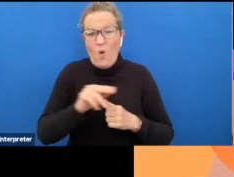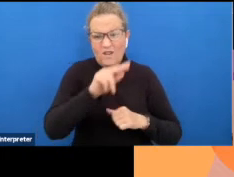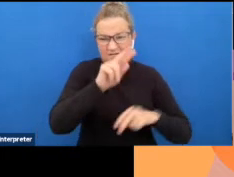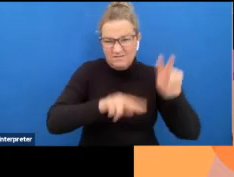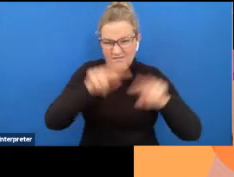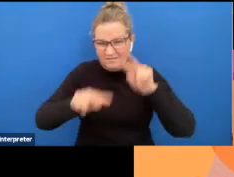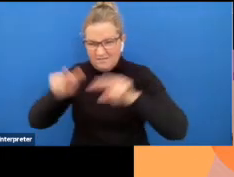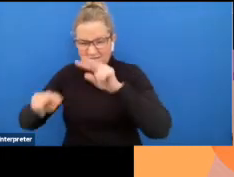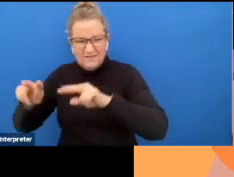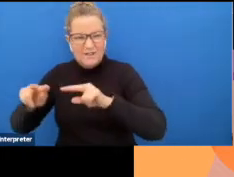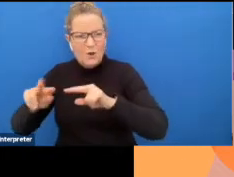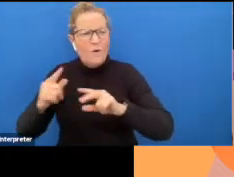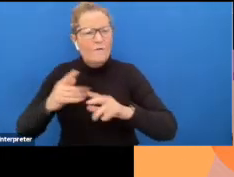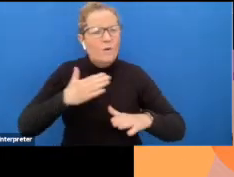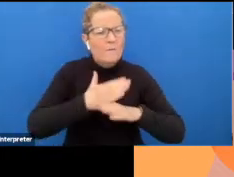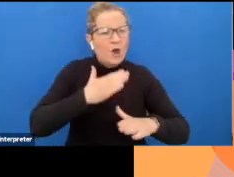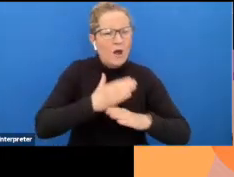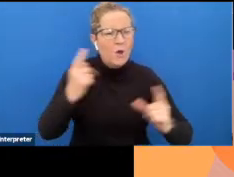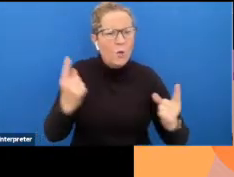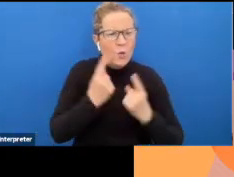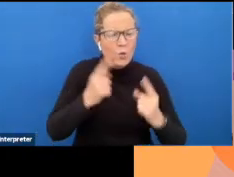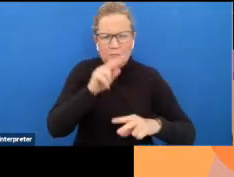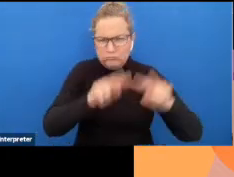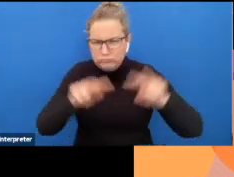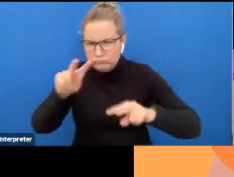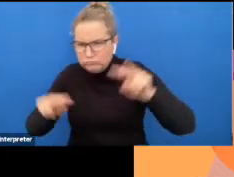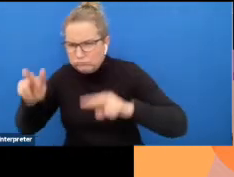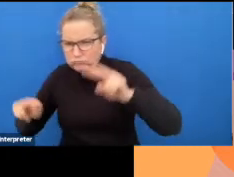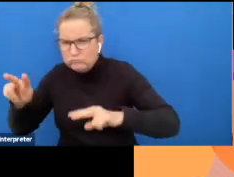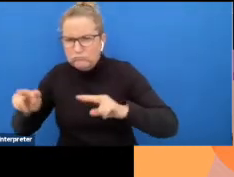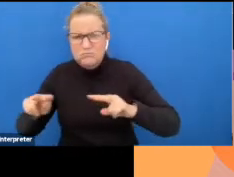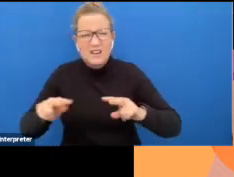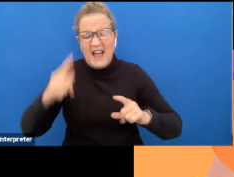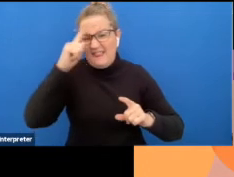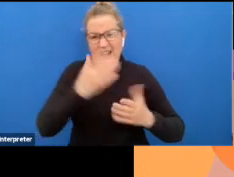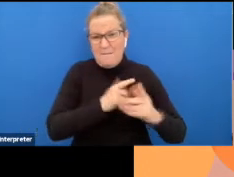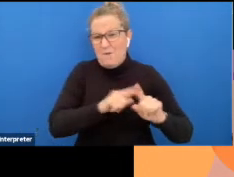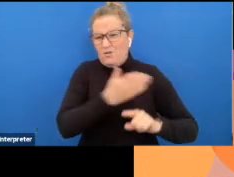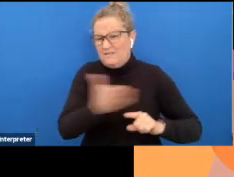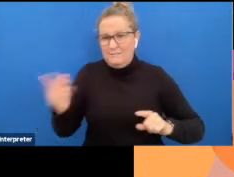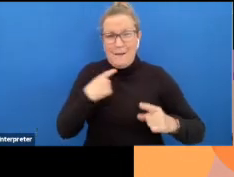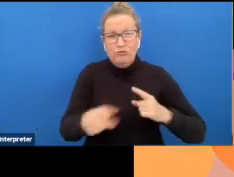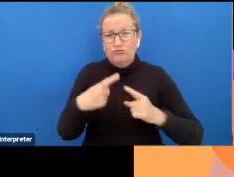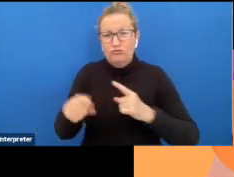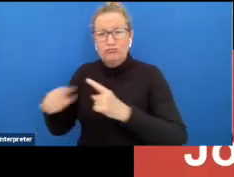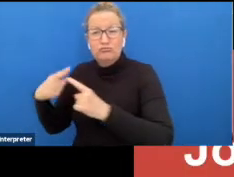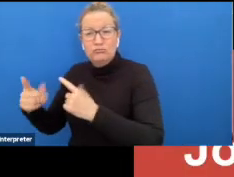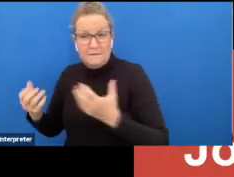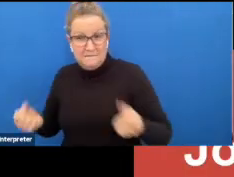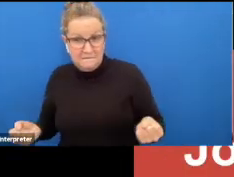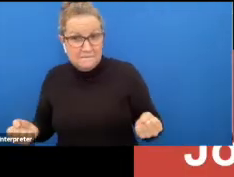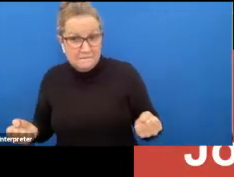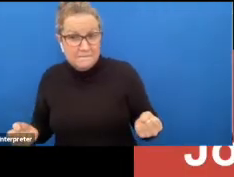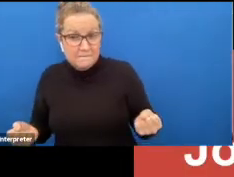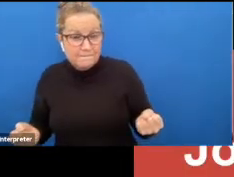-case scenario and most of the time from what i've heard they've been pretty much approved so that's pretty much it and